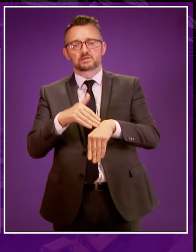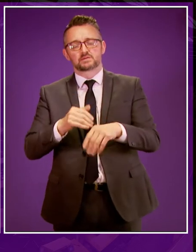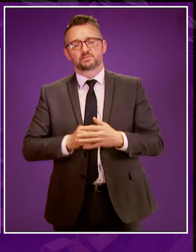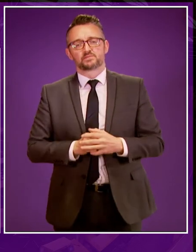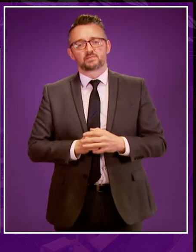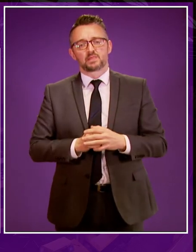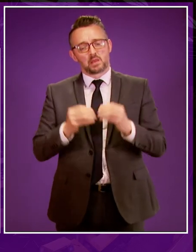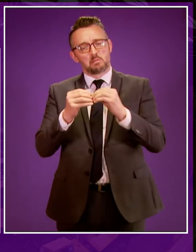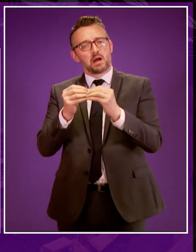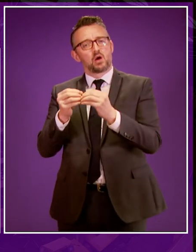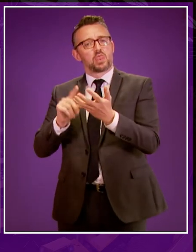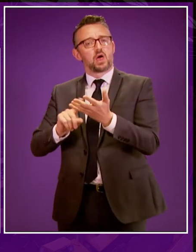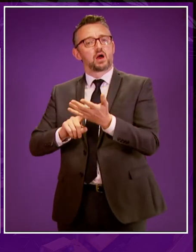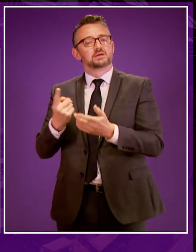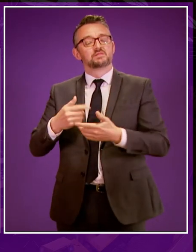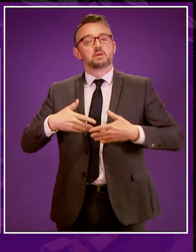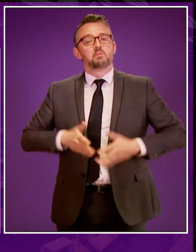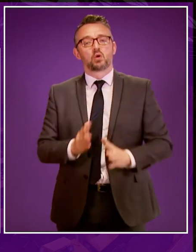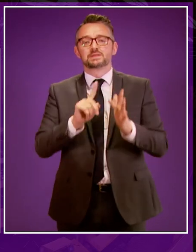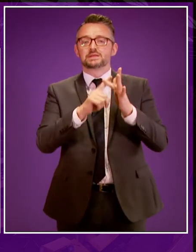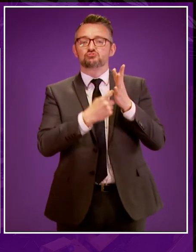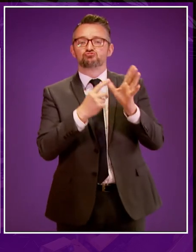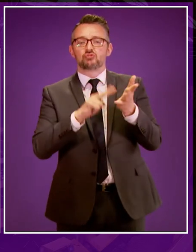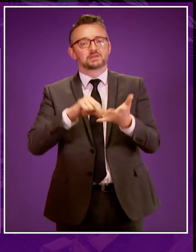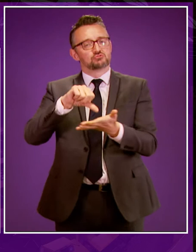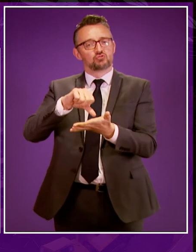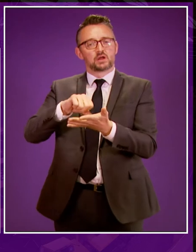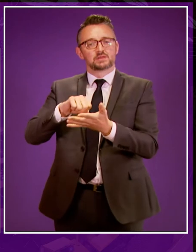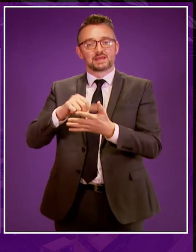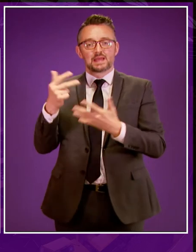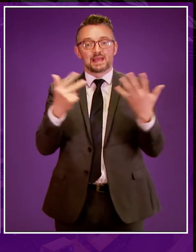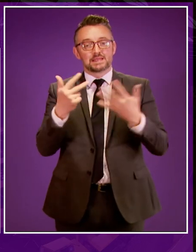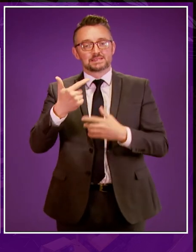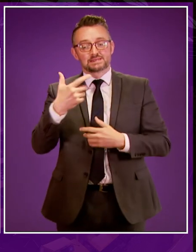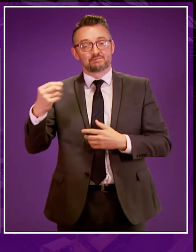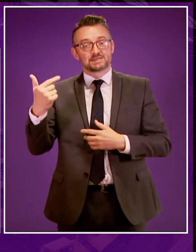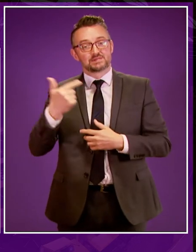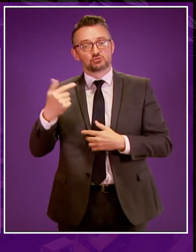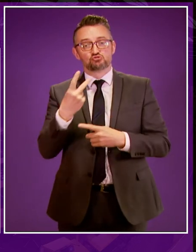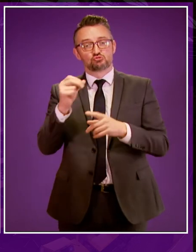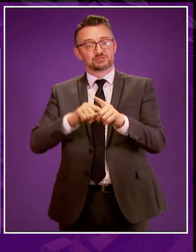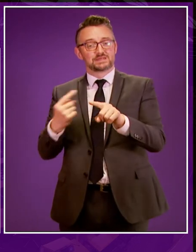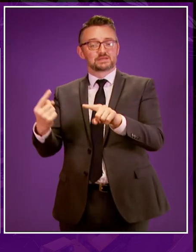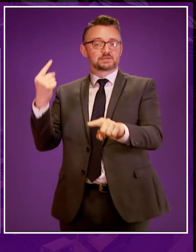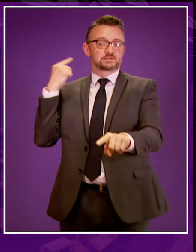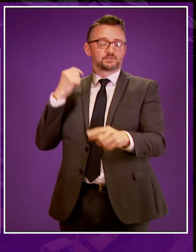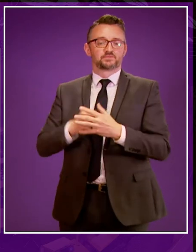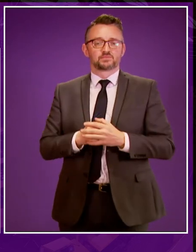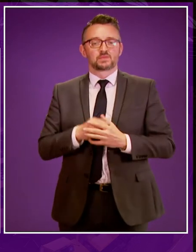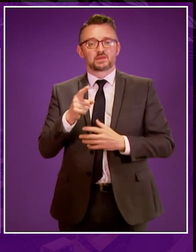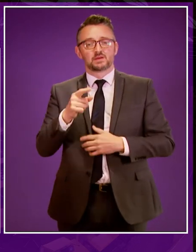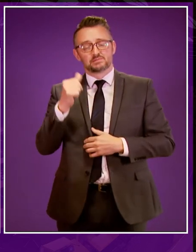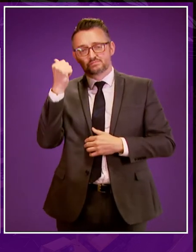Baha'u'llah was born in Iran in 1817. Though blessed with saintly character and